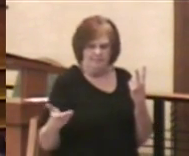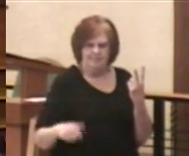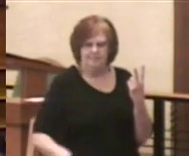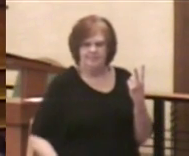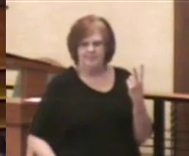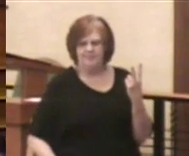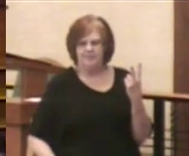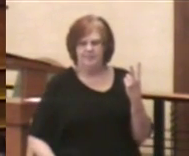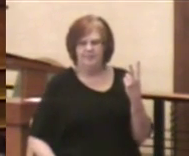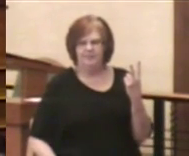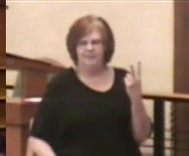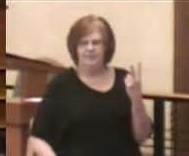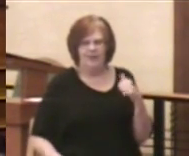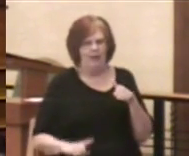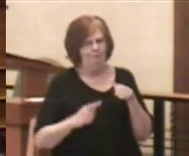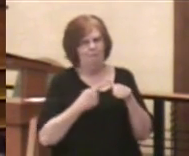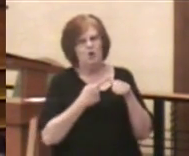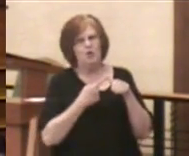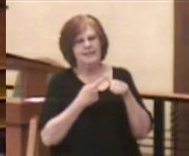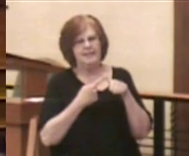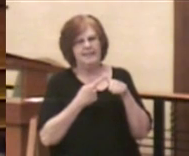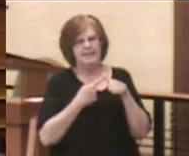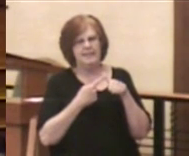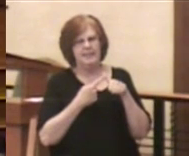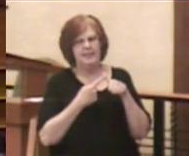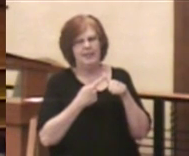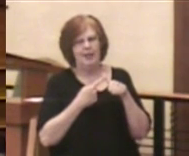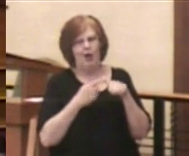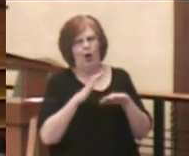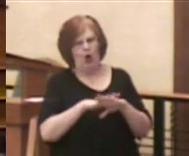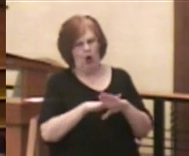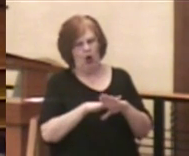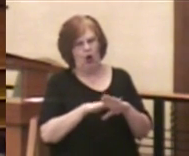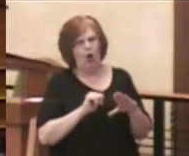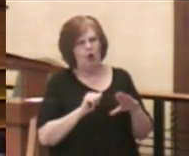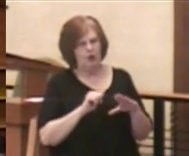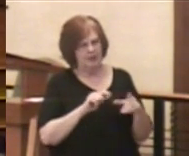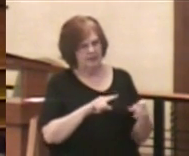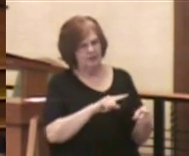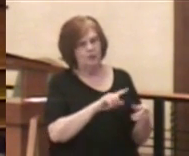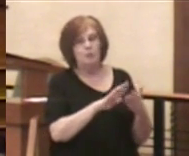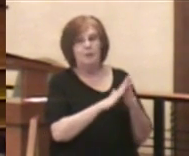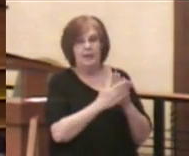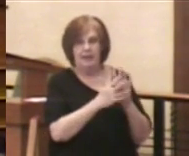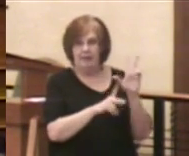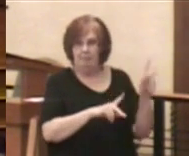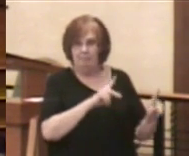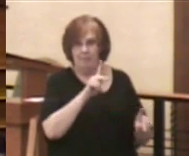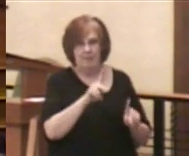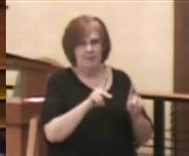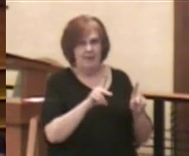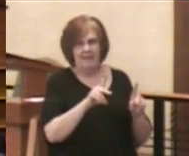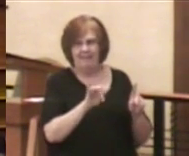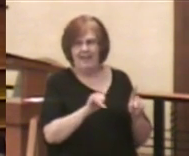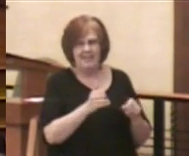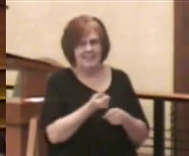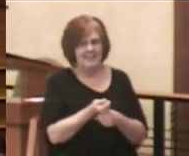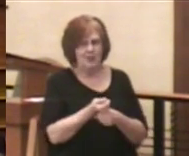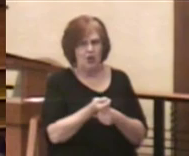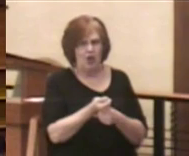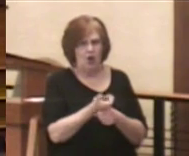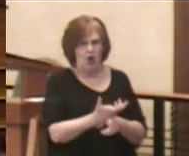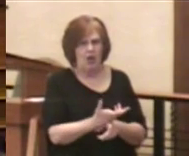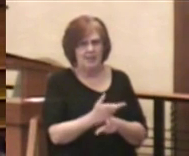The first is that they will be called to be ones who do not cause anyone